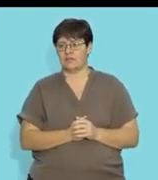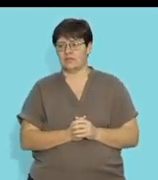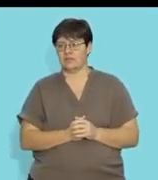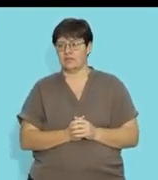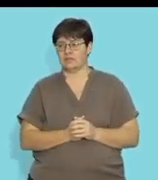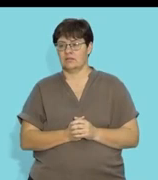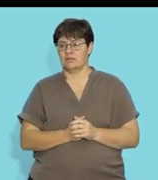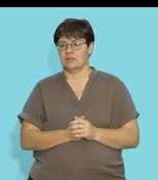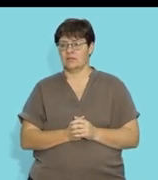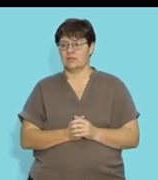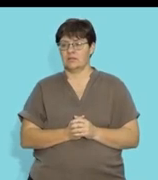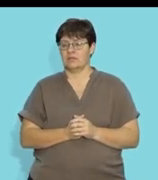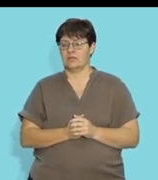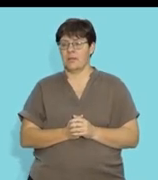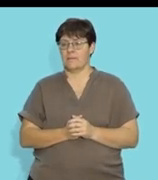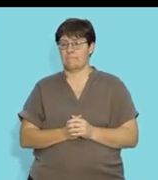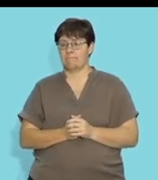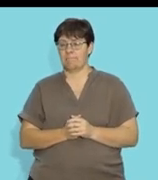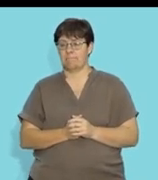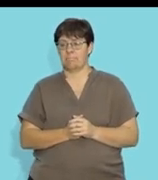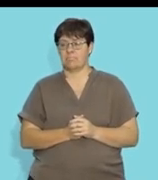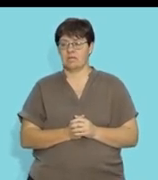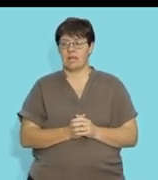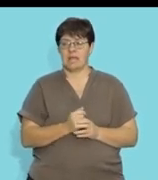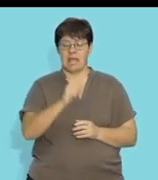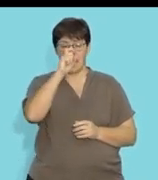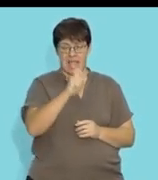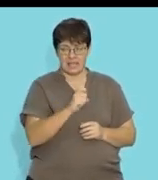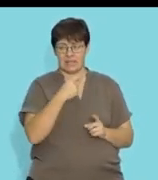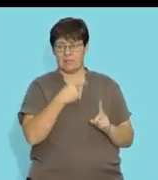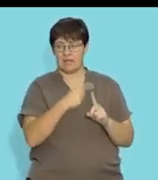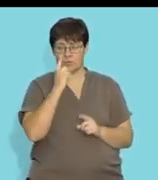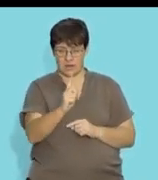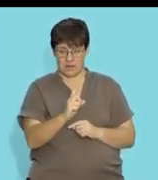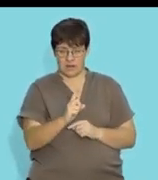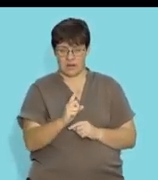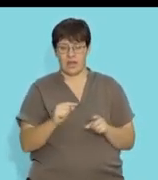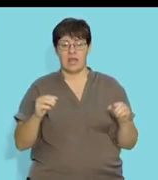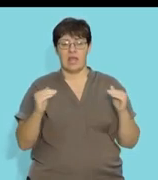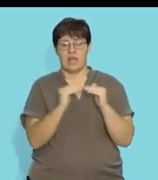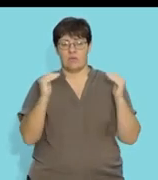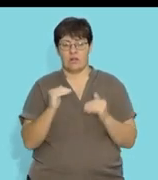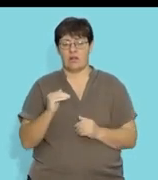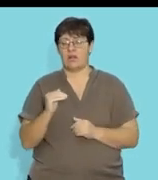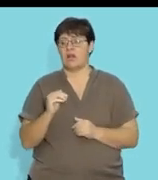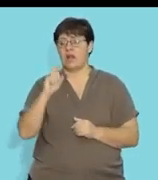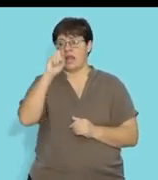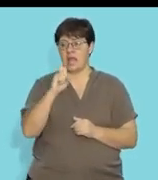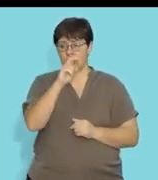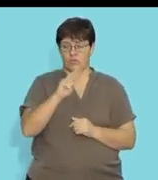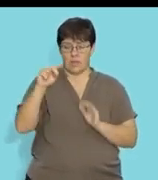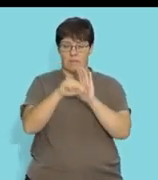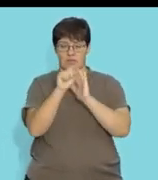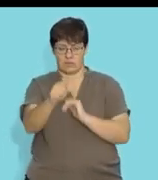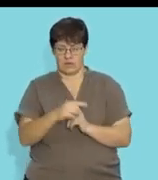just X, not X squared. That is the F, right? So it will be X plus 1 equals to